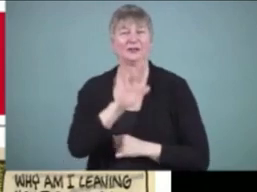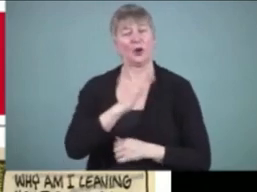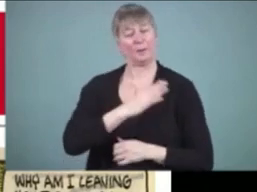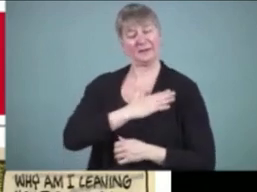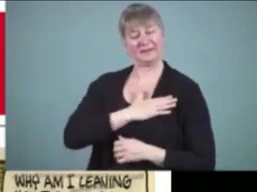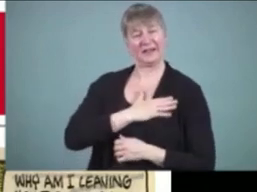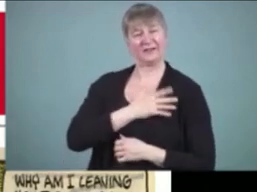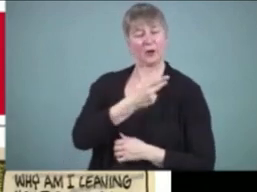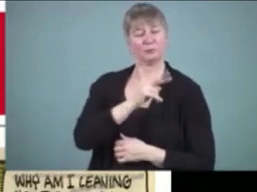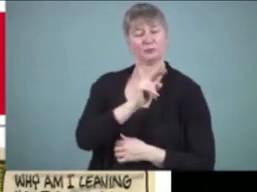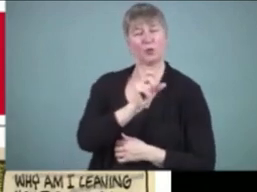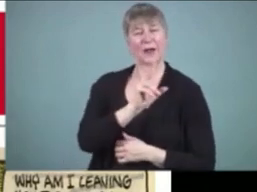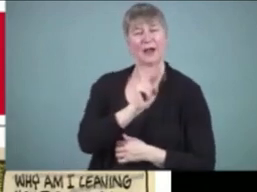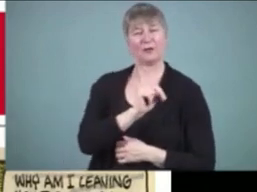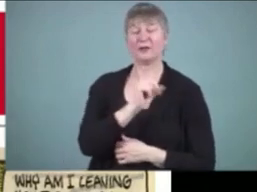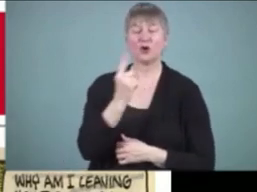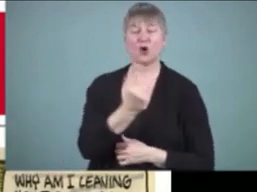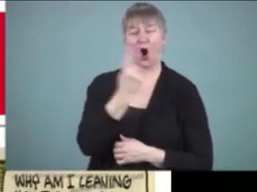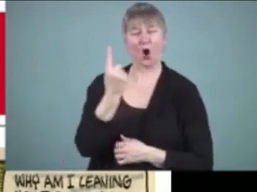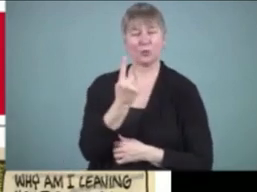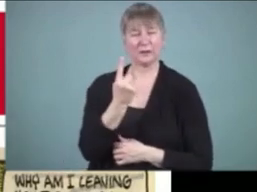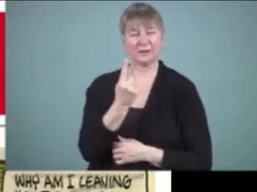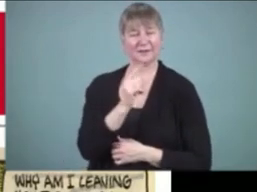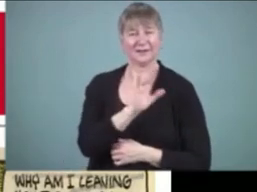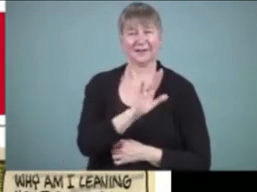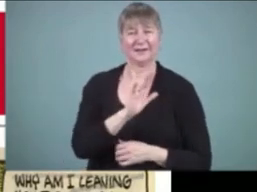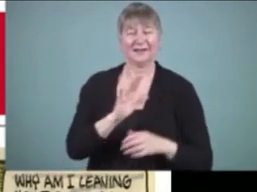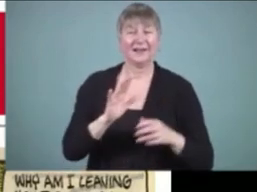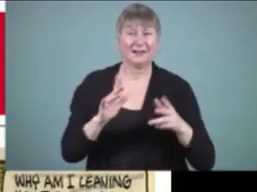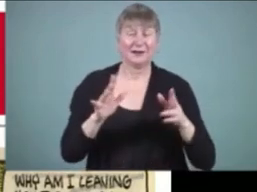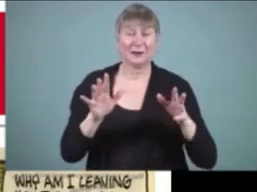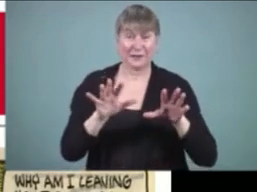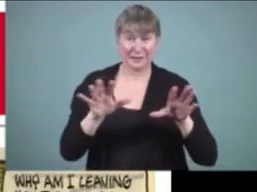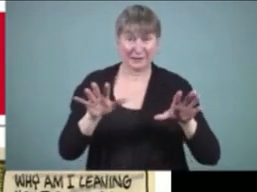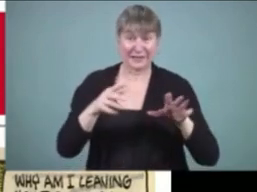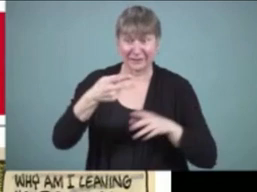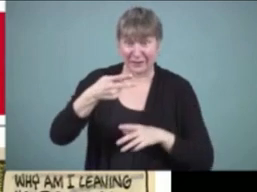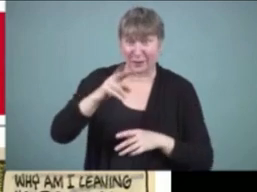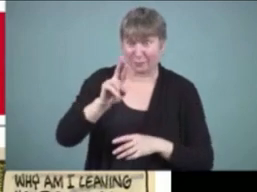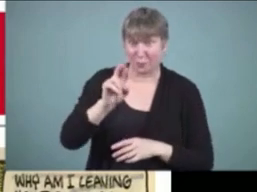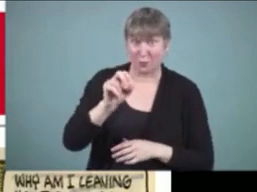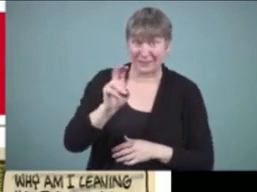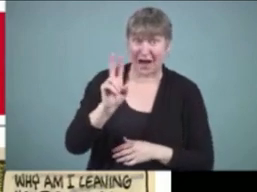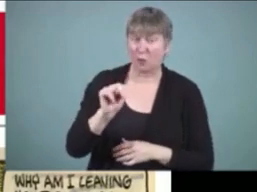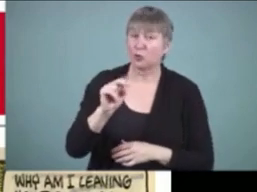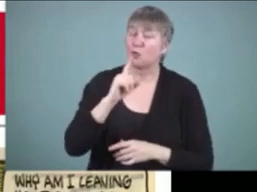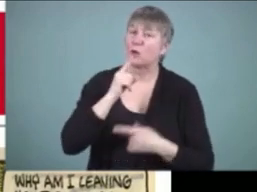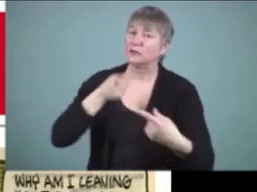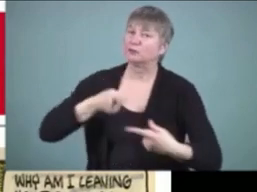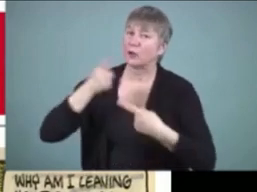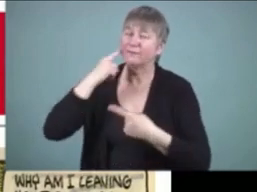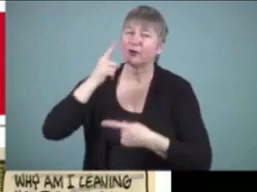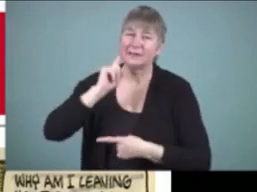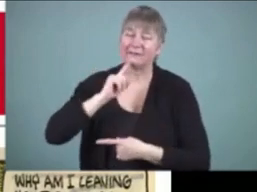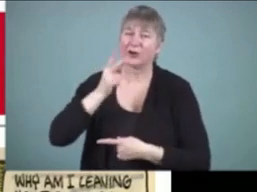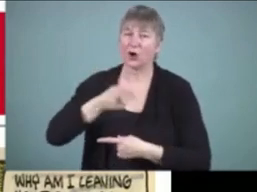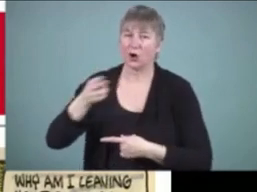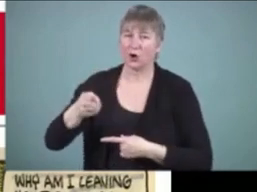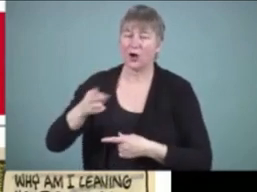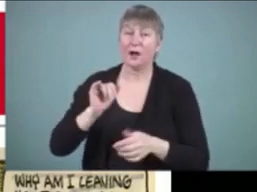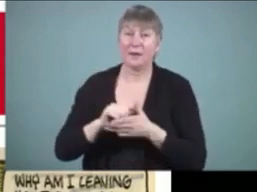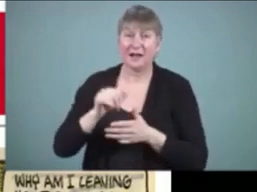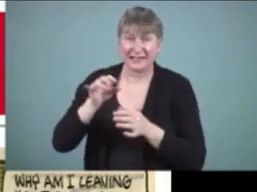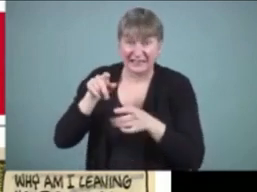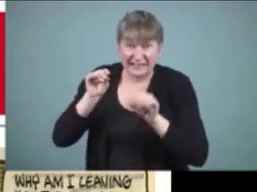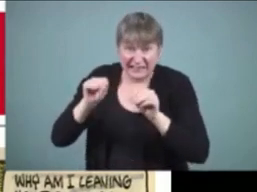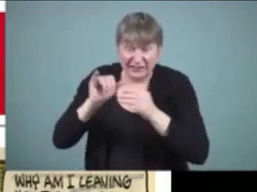been a possessive pronoun um we all know how difficult pronouns are for deaf and hard of hearing students but teaching them pronoun rules